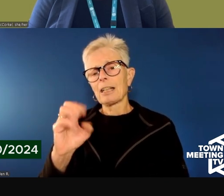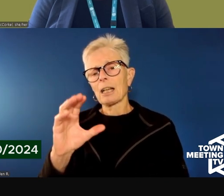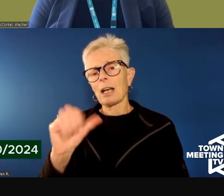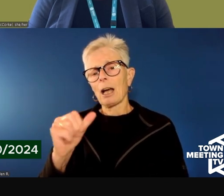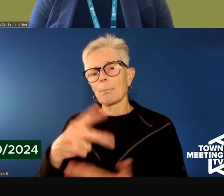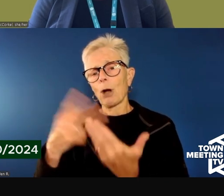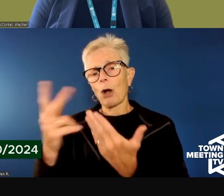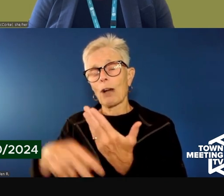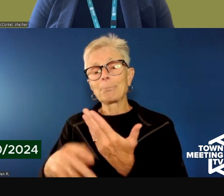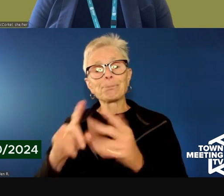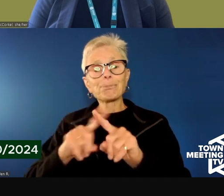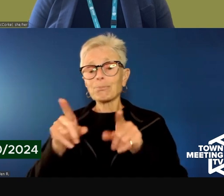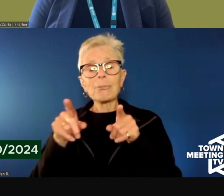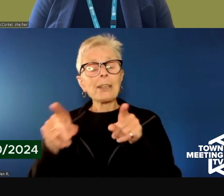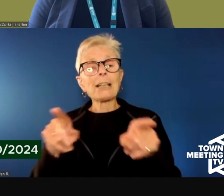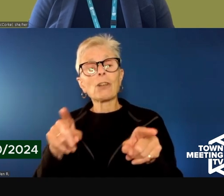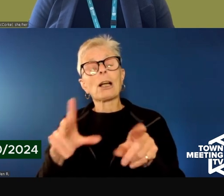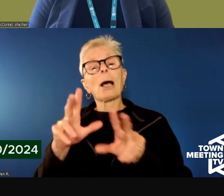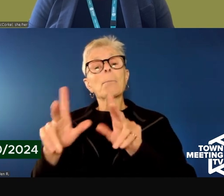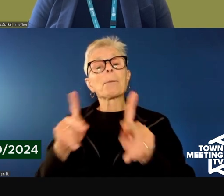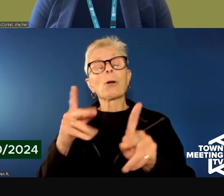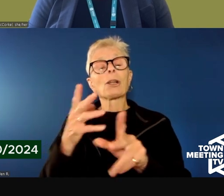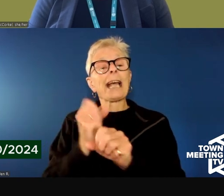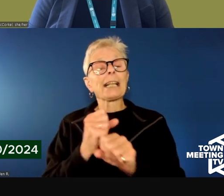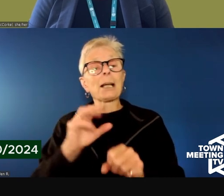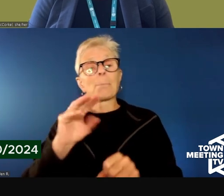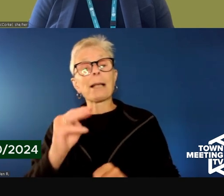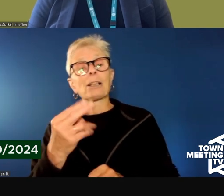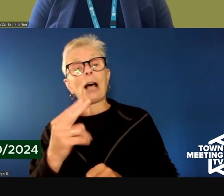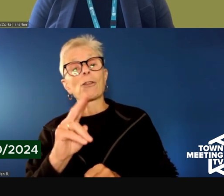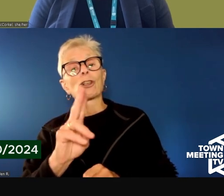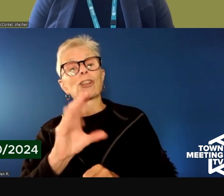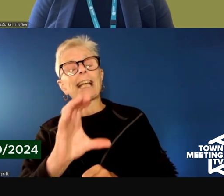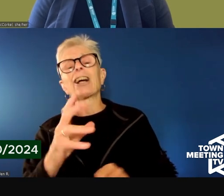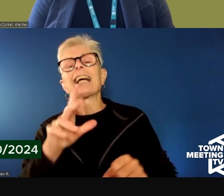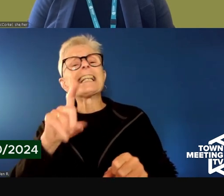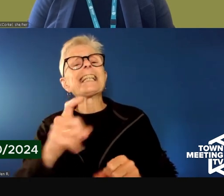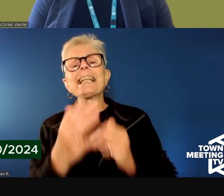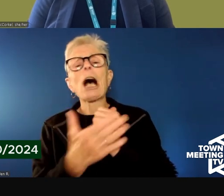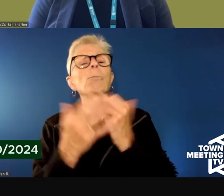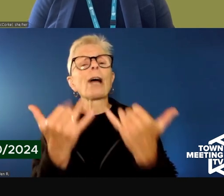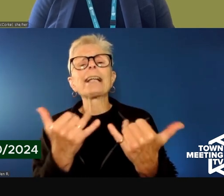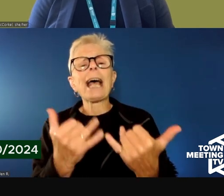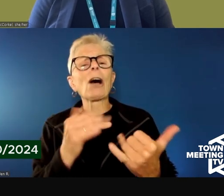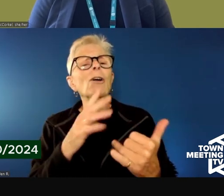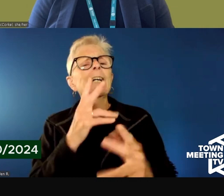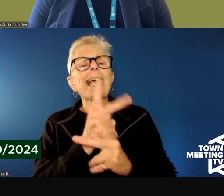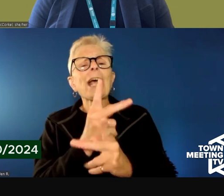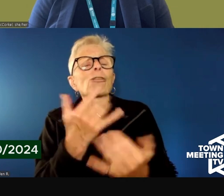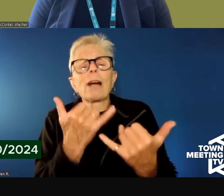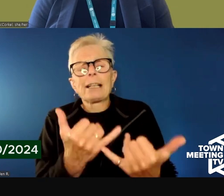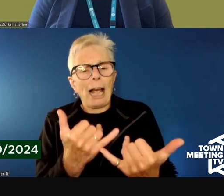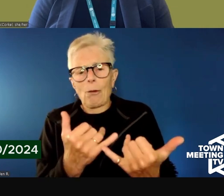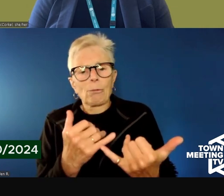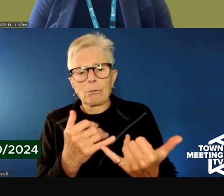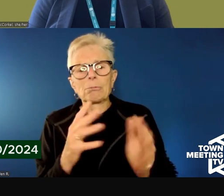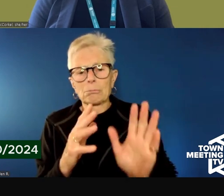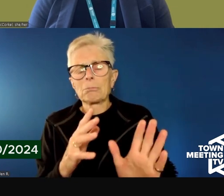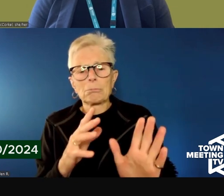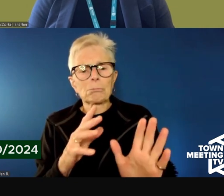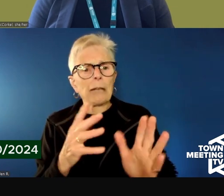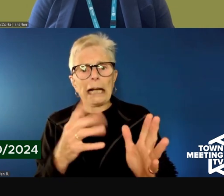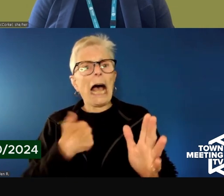that the guests accessing the mental health urgent care need care today and may not be in a place to